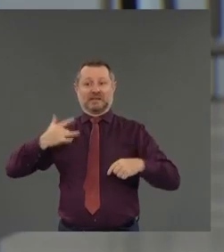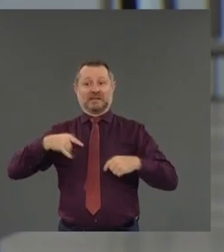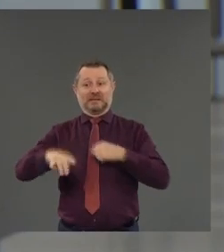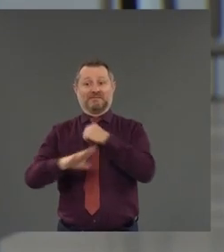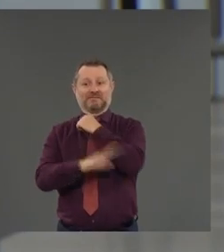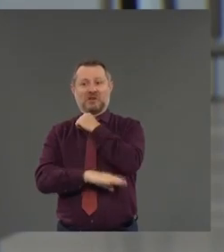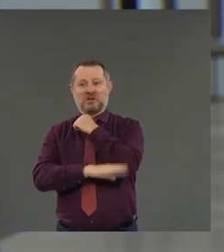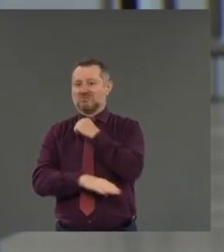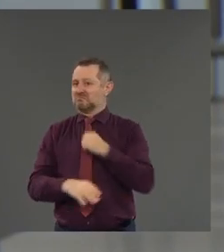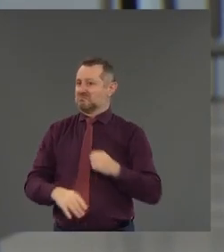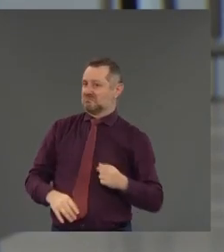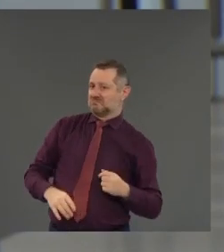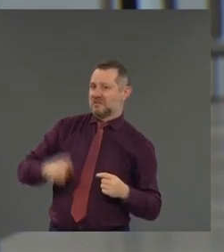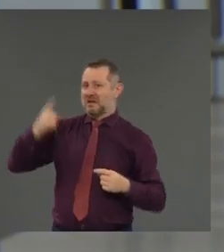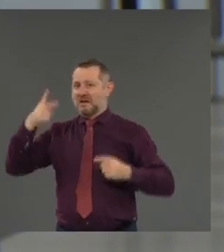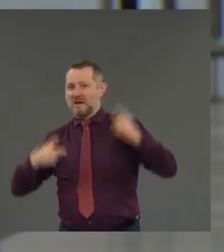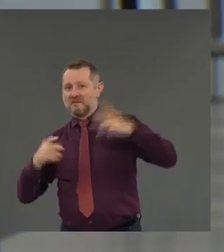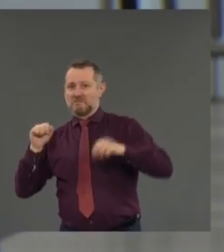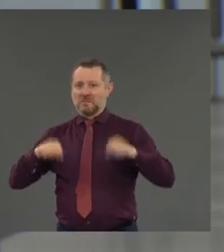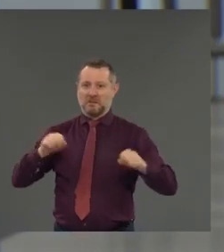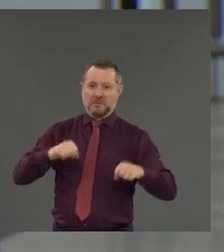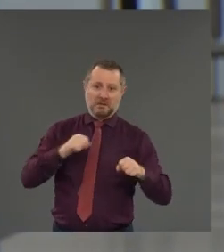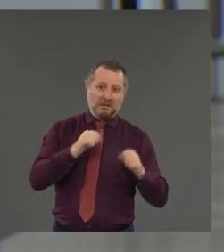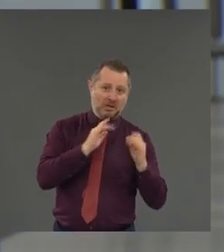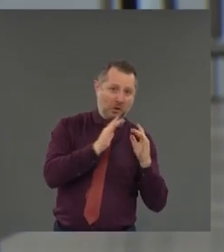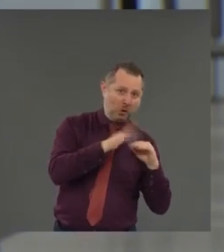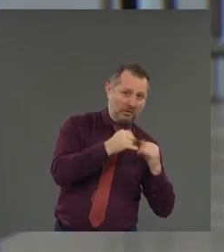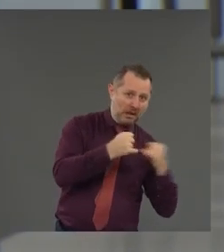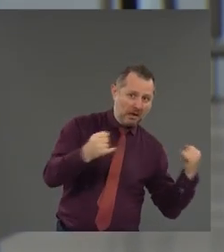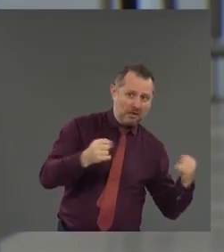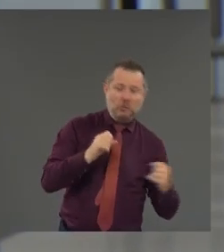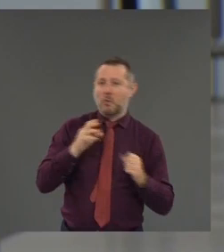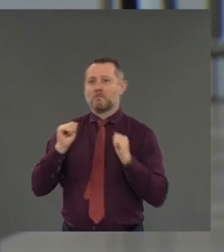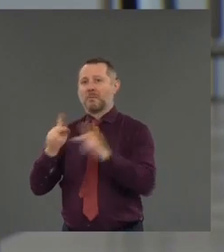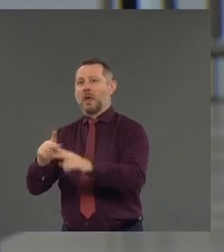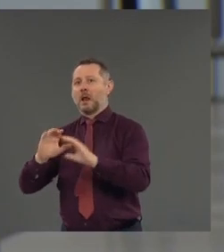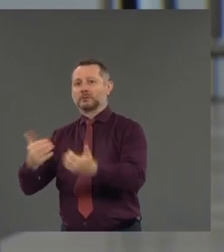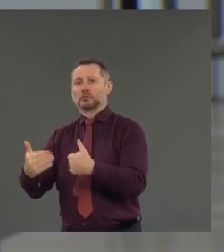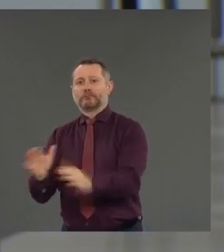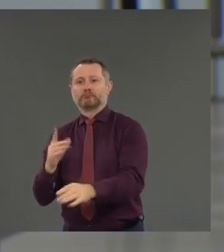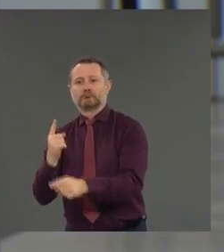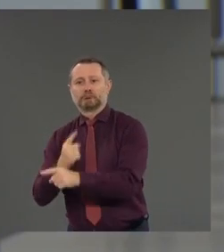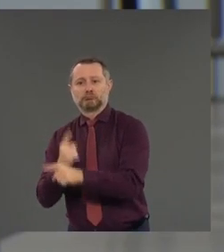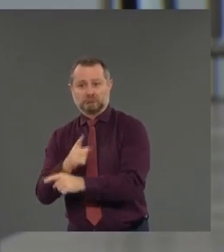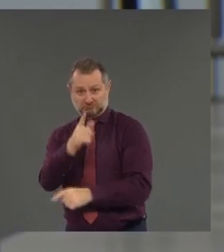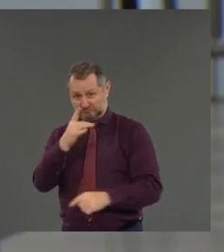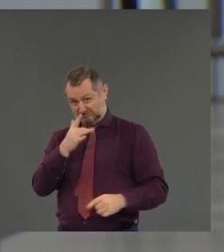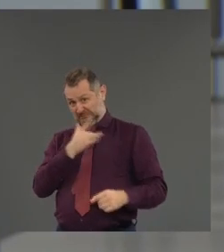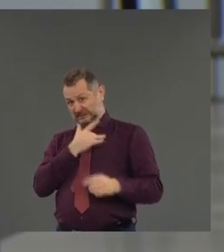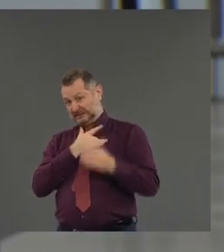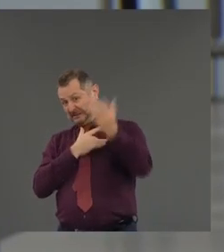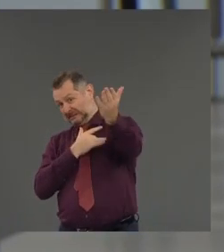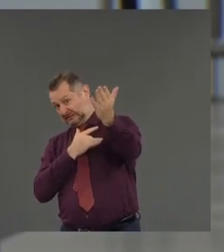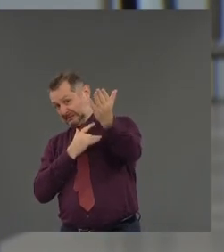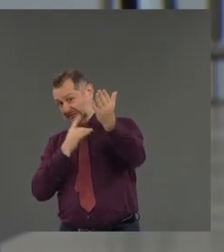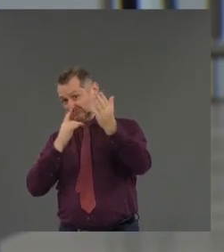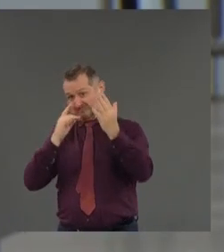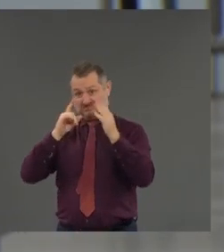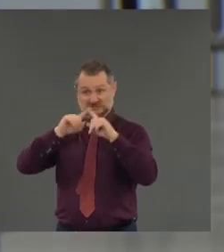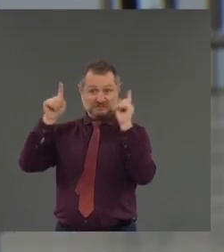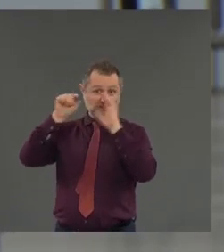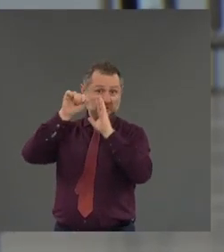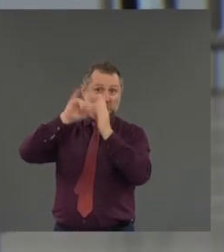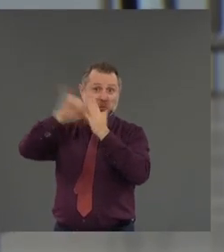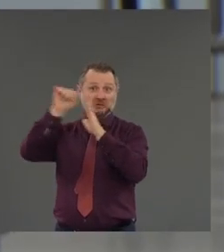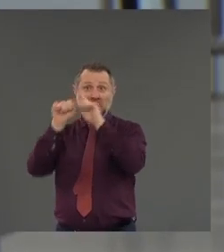online learning and in-person learning. Could you see a scenario where different parts of New York State have different school setups? Maybe in